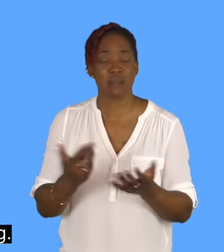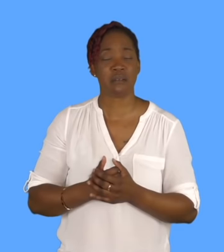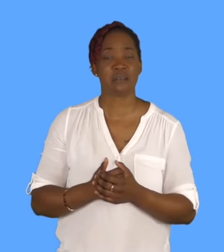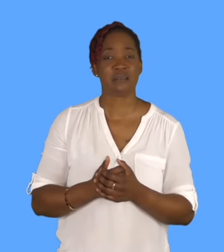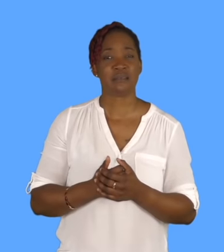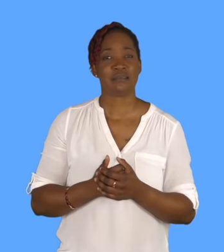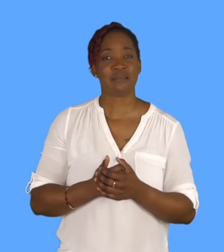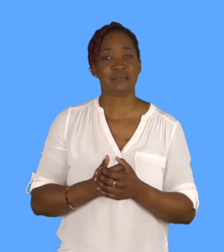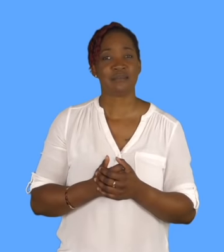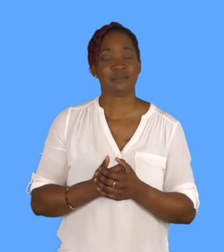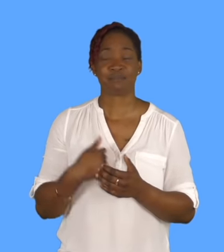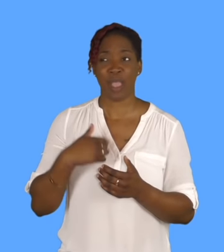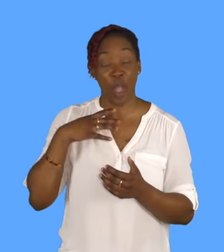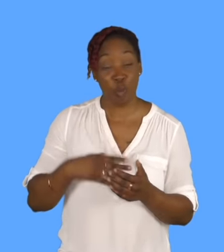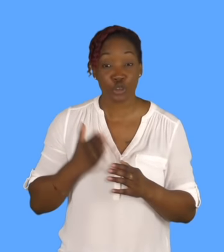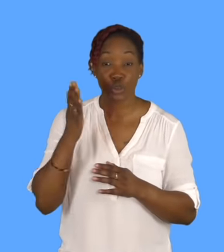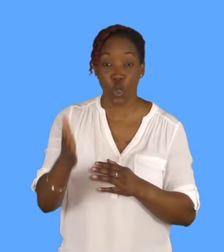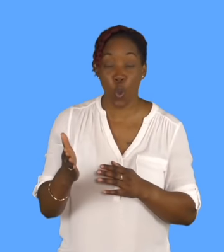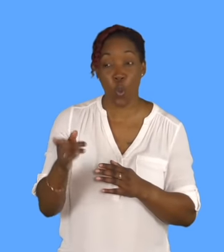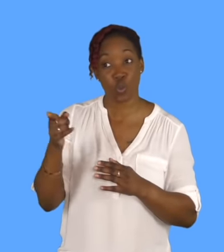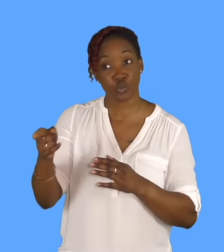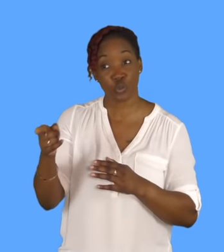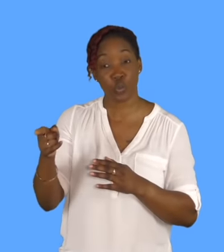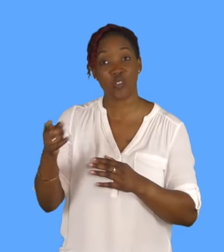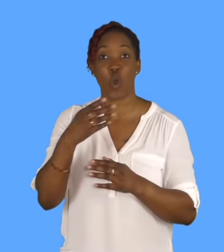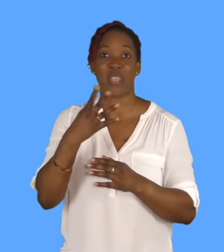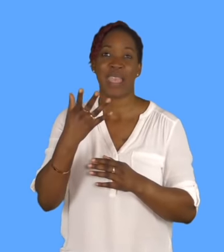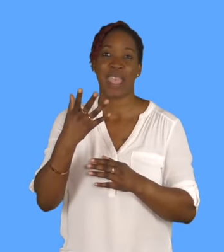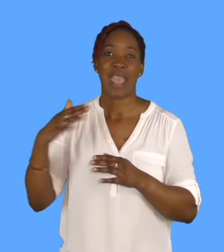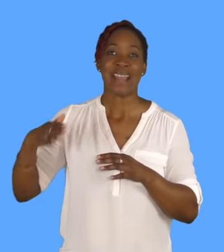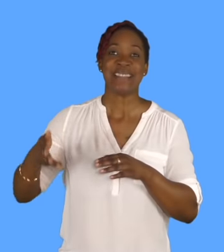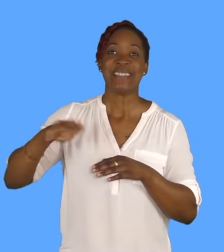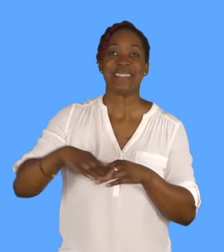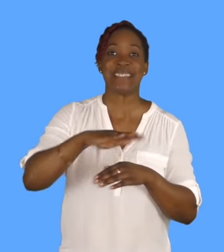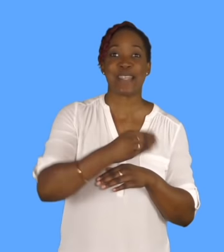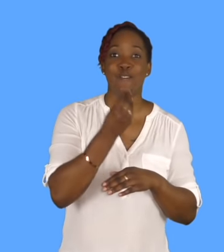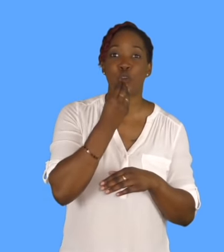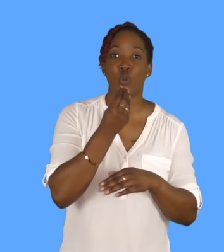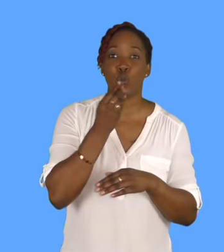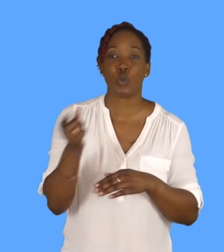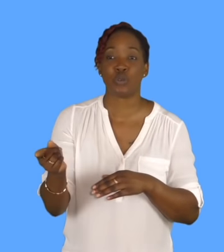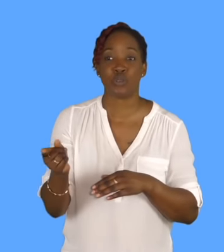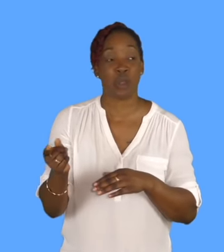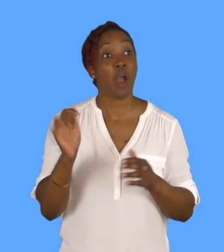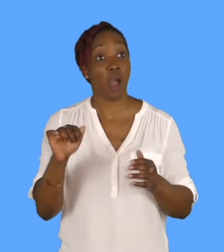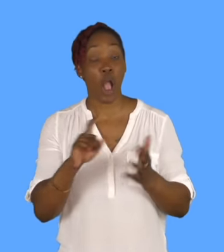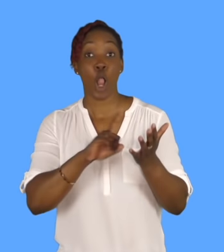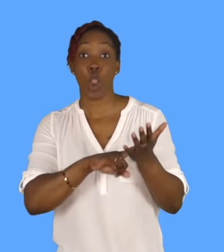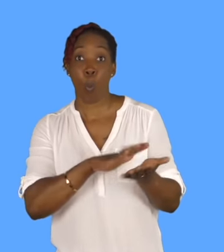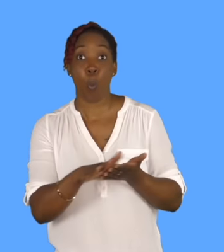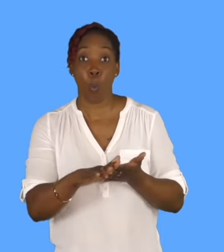I think I'm going to Lahore, I'm going for a film shoot. All right, super. Yeah. Is that a historical movie, or?